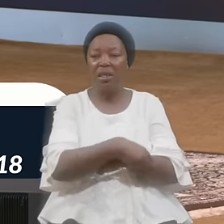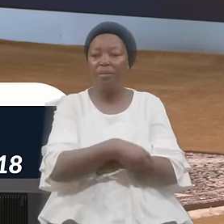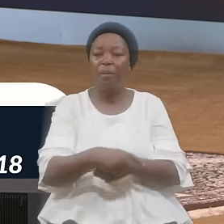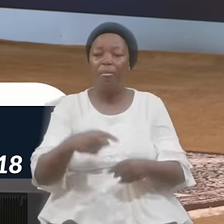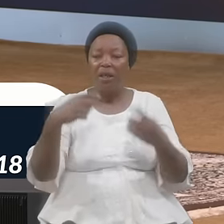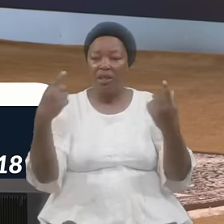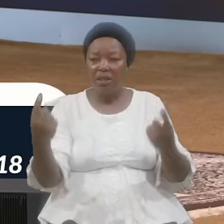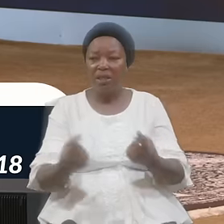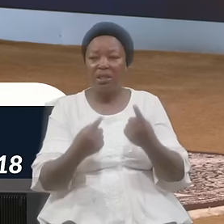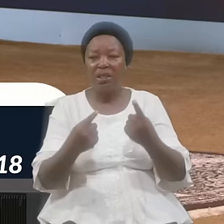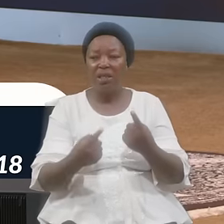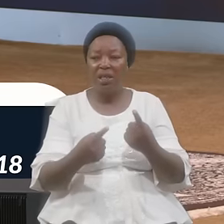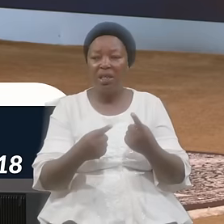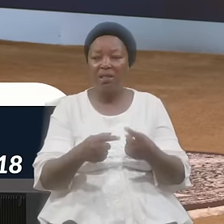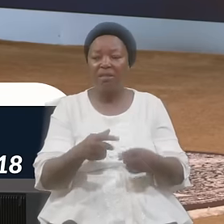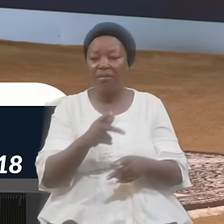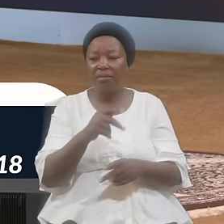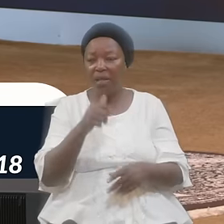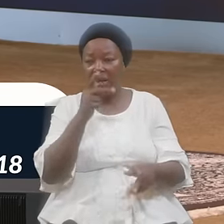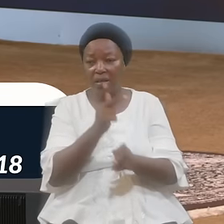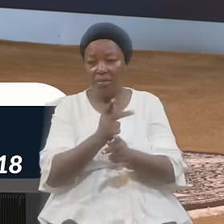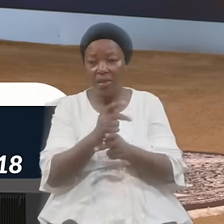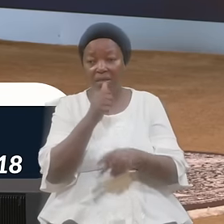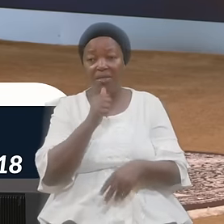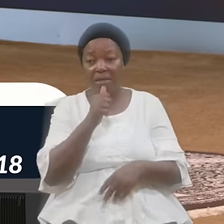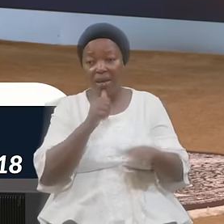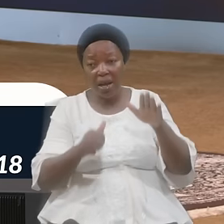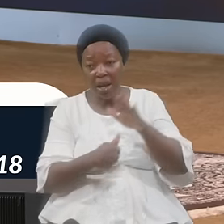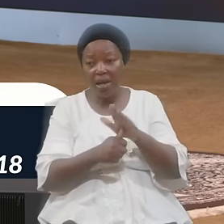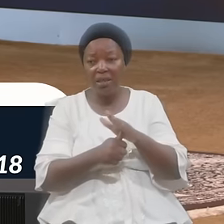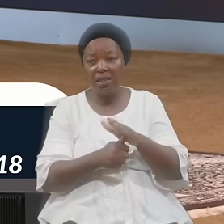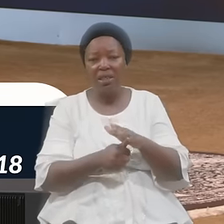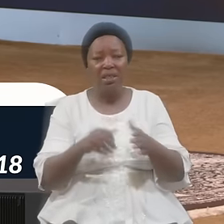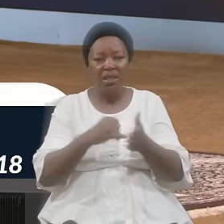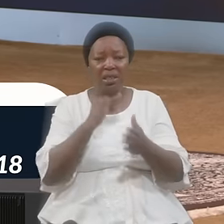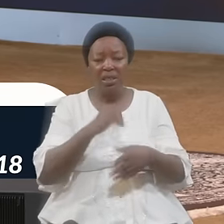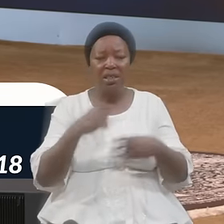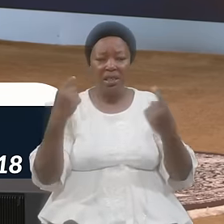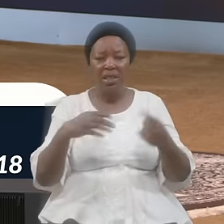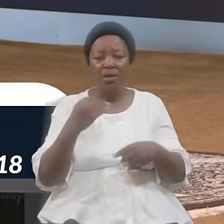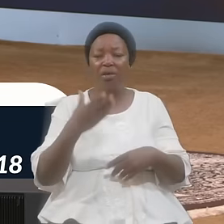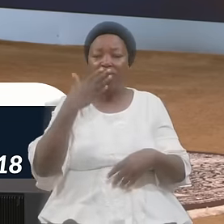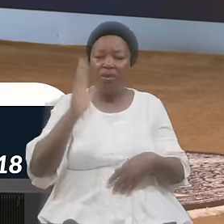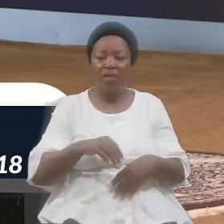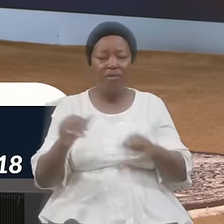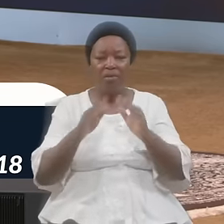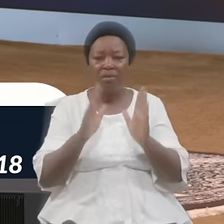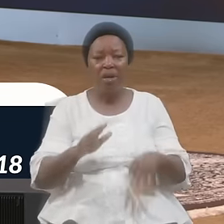Concealed And Heeding Is A Seed Of Evil Doers Children